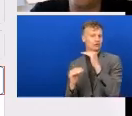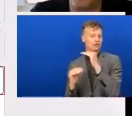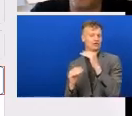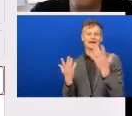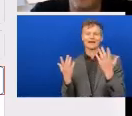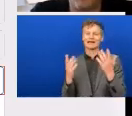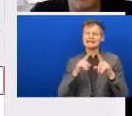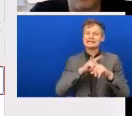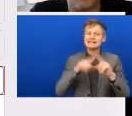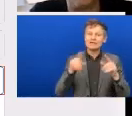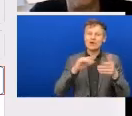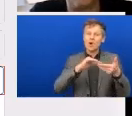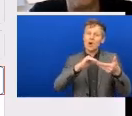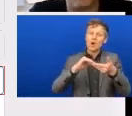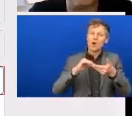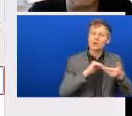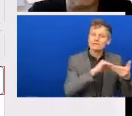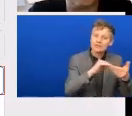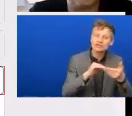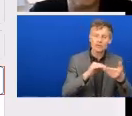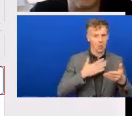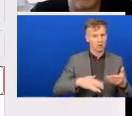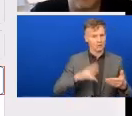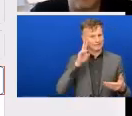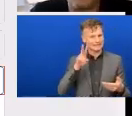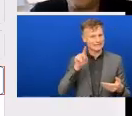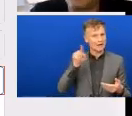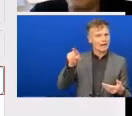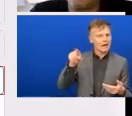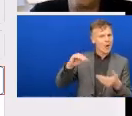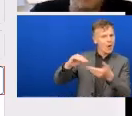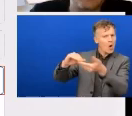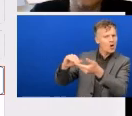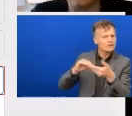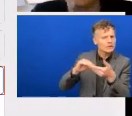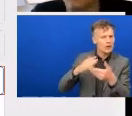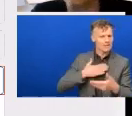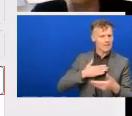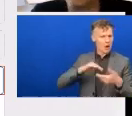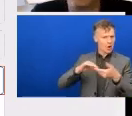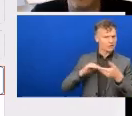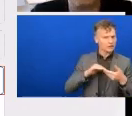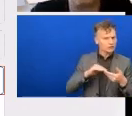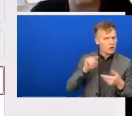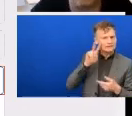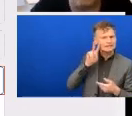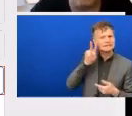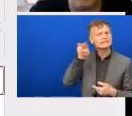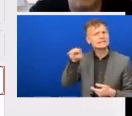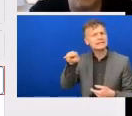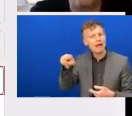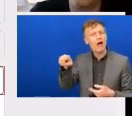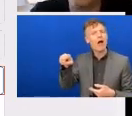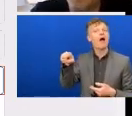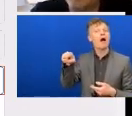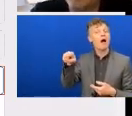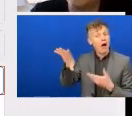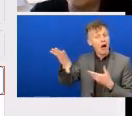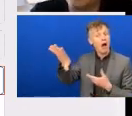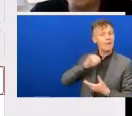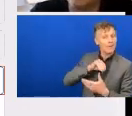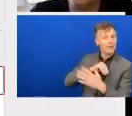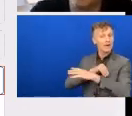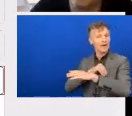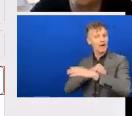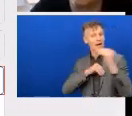have done well. So this section includes a number of case studies, blogs, podcasts of good practice